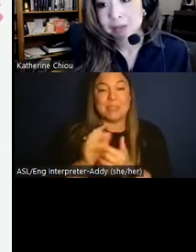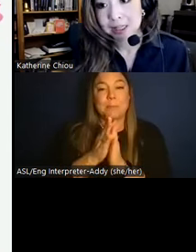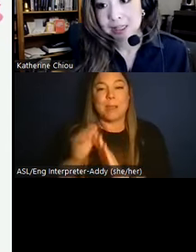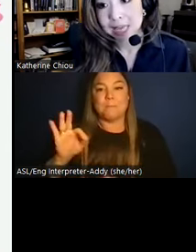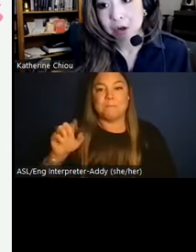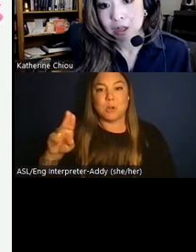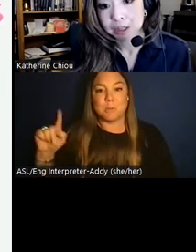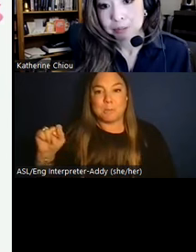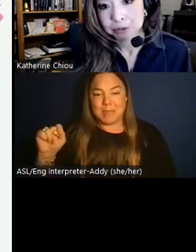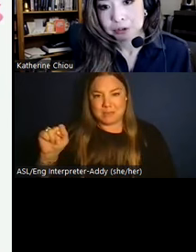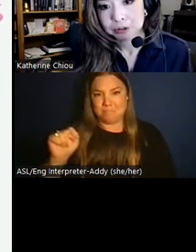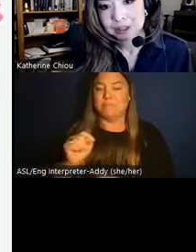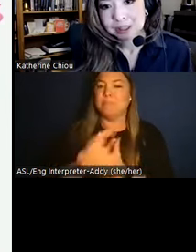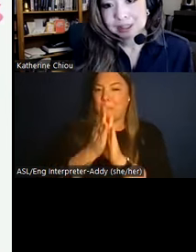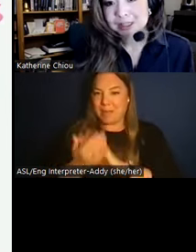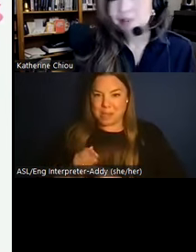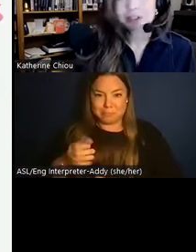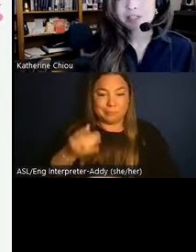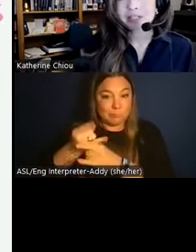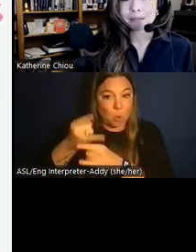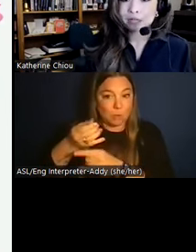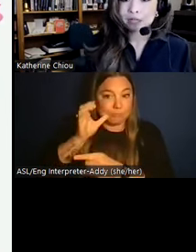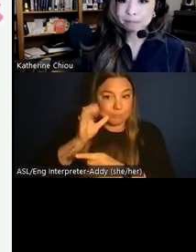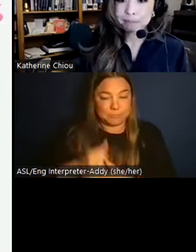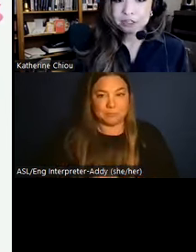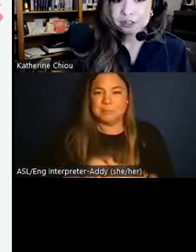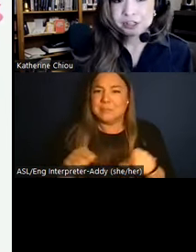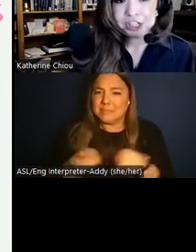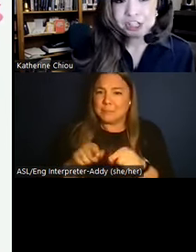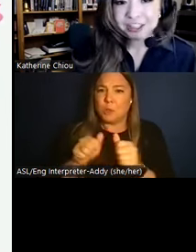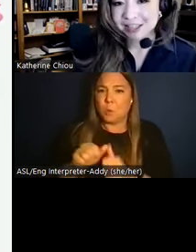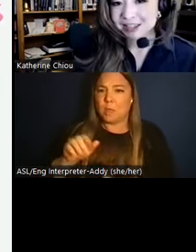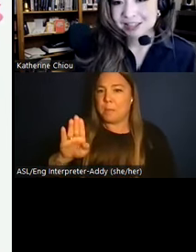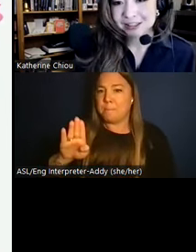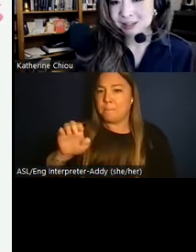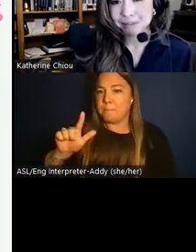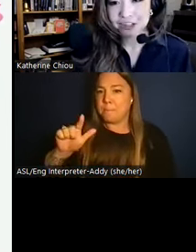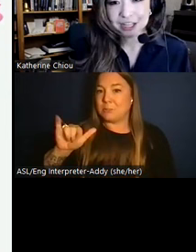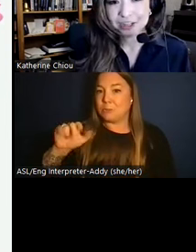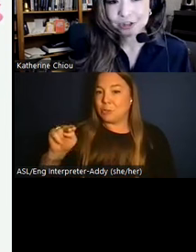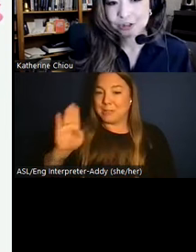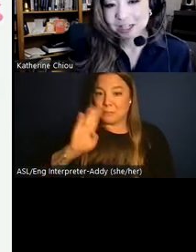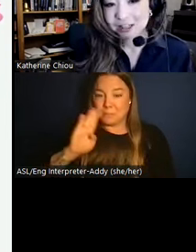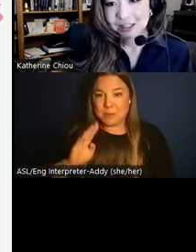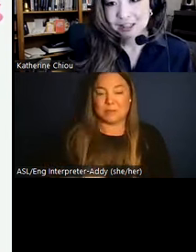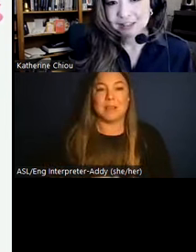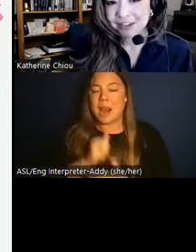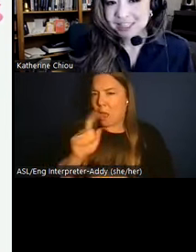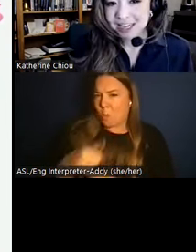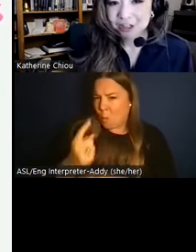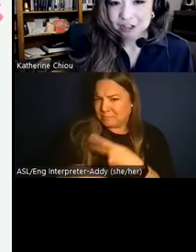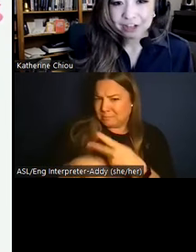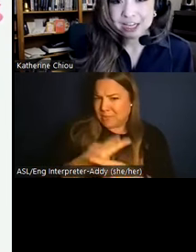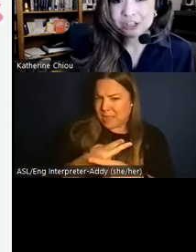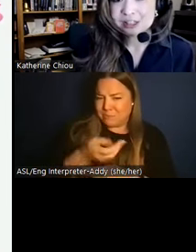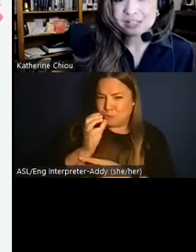imbibing this alcoholic brew. Similar to Belgian beers, chicha is not a single homogenized drink. In fact,